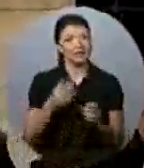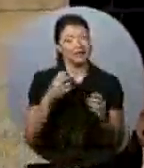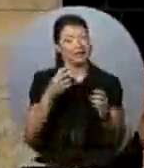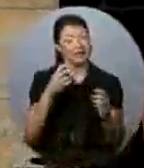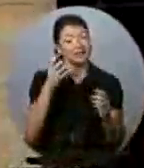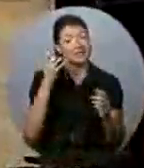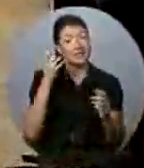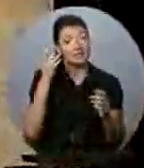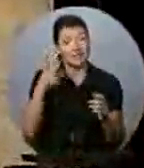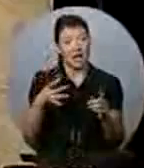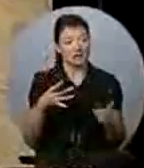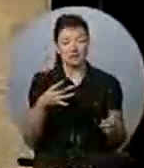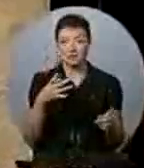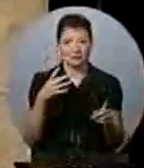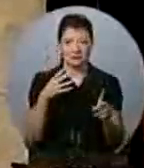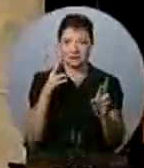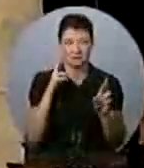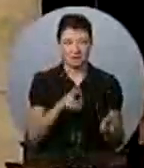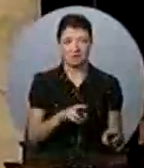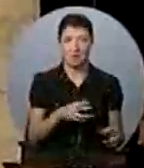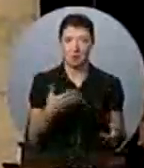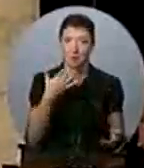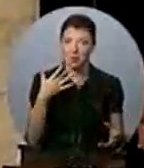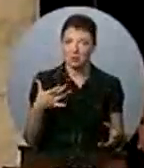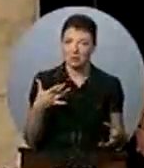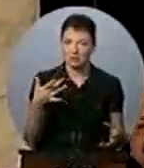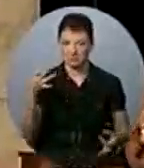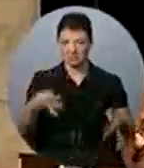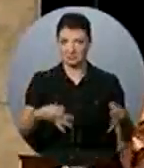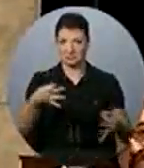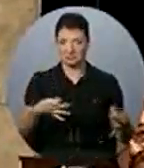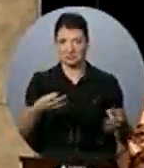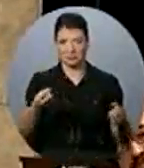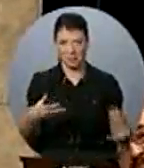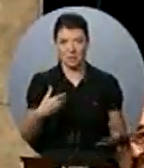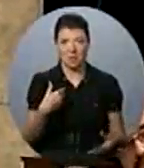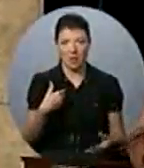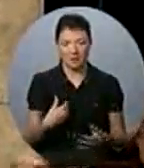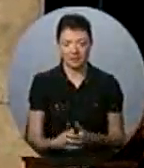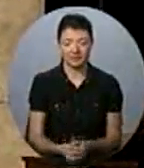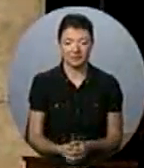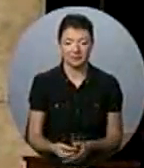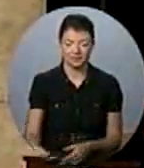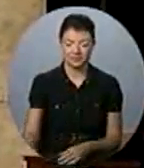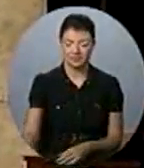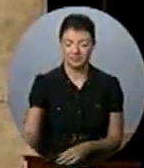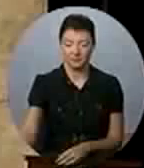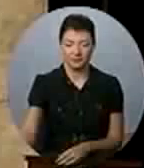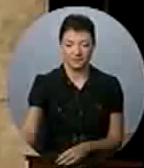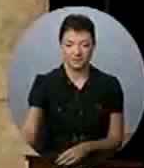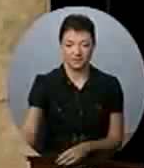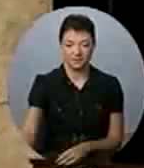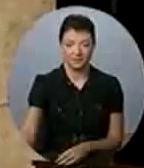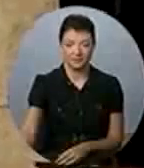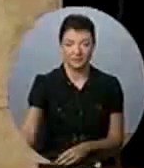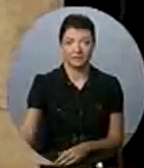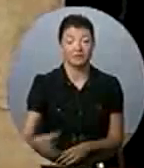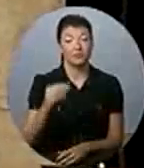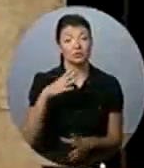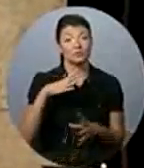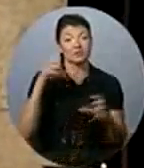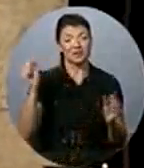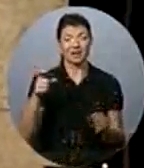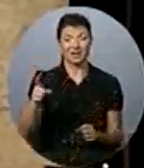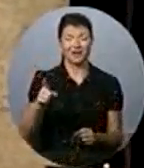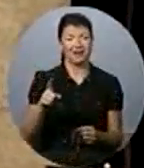Well, Mr. Speaker, my colleague has misquoted me, but I will assure her that the environment remains a